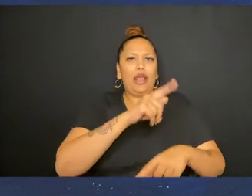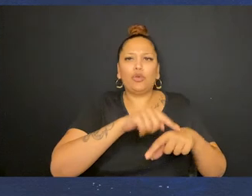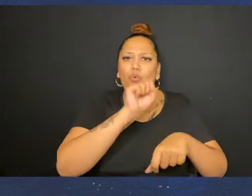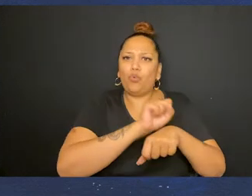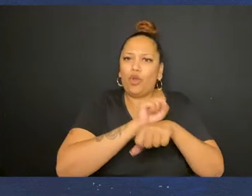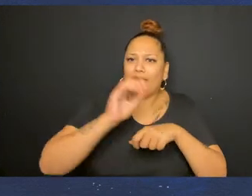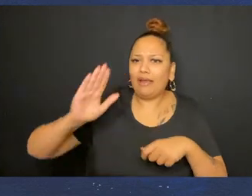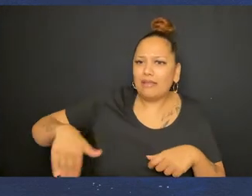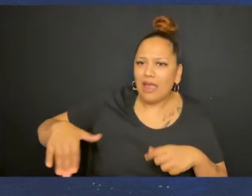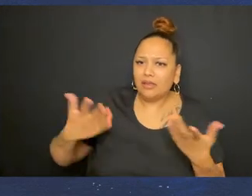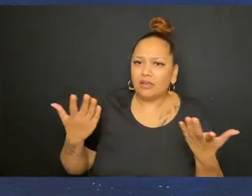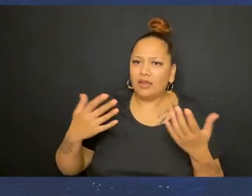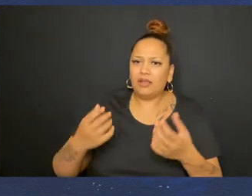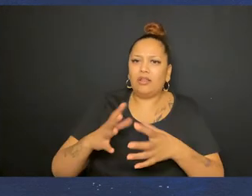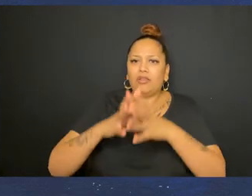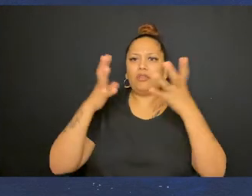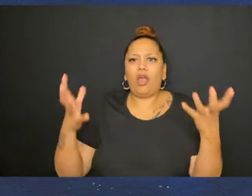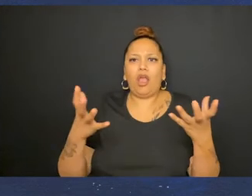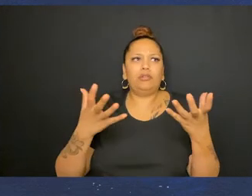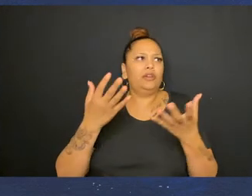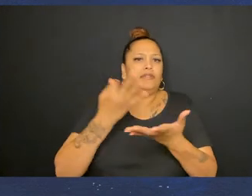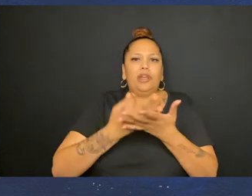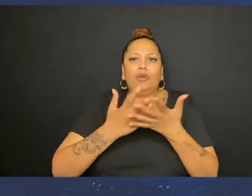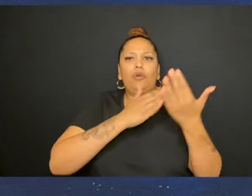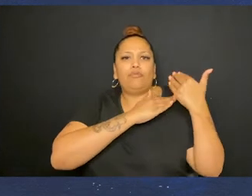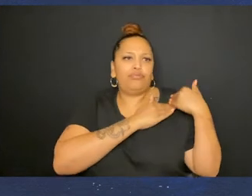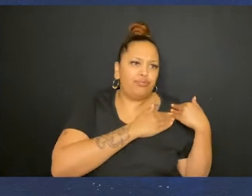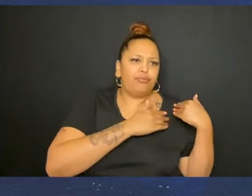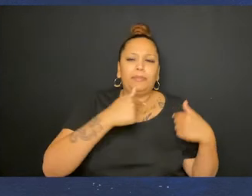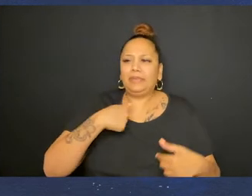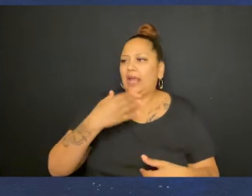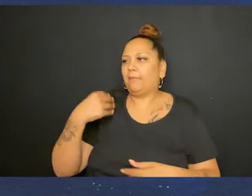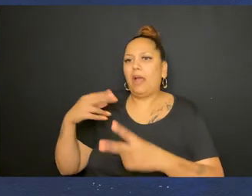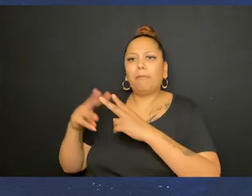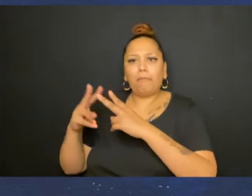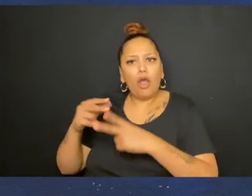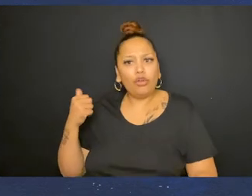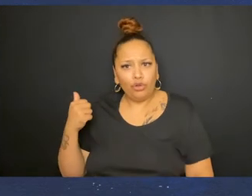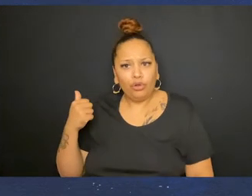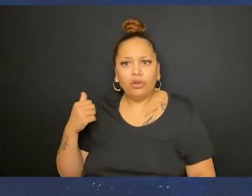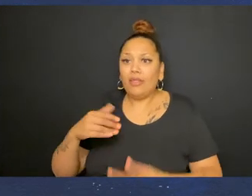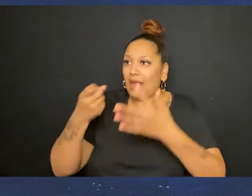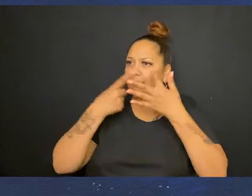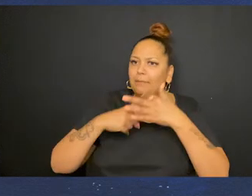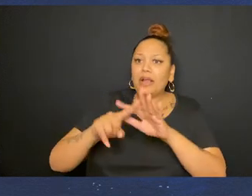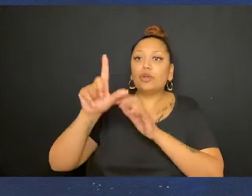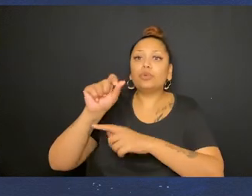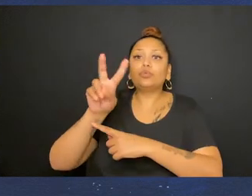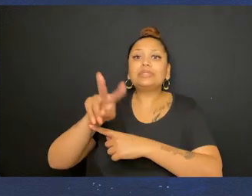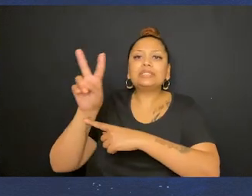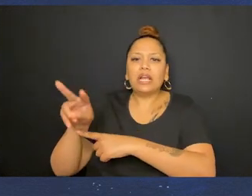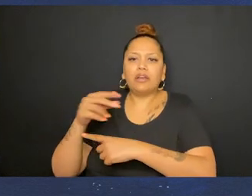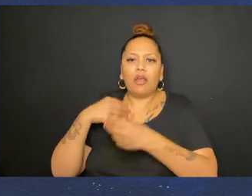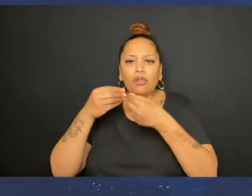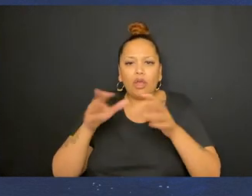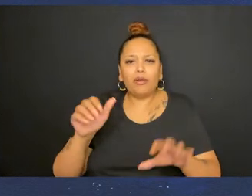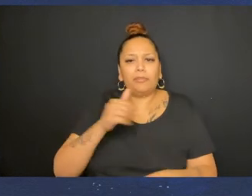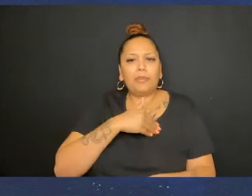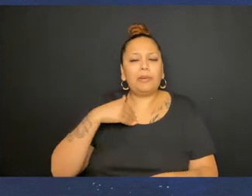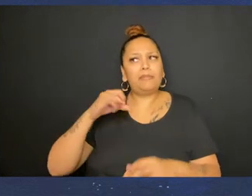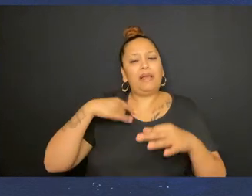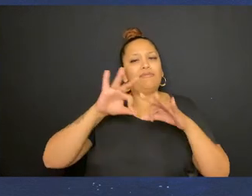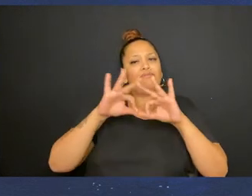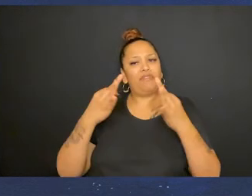was safe for me to return to work yet. This has put a lot of financial strain on me and my partner. Towards the beginning of this year,